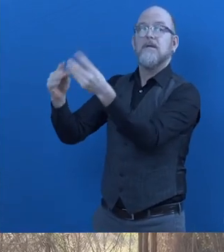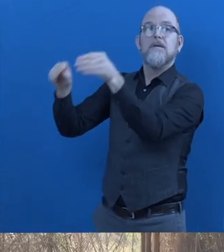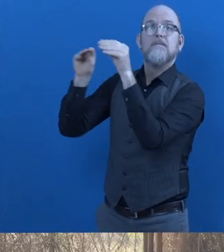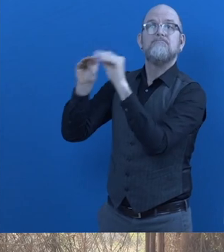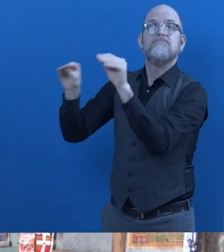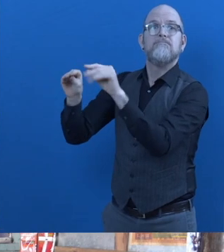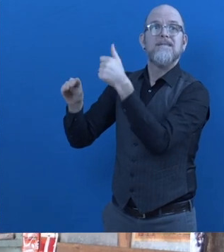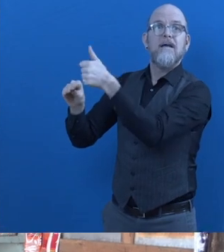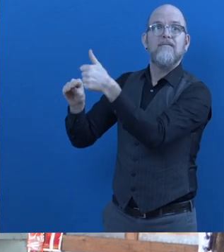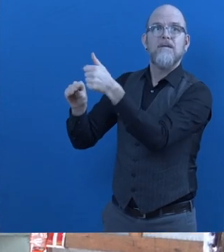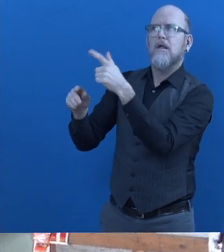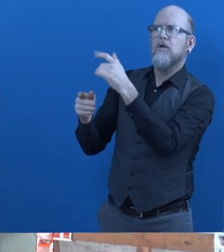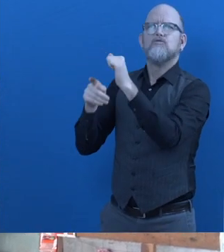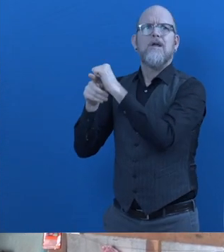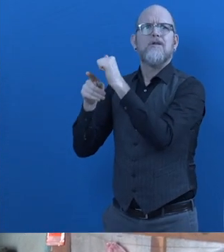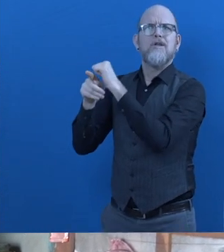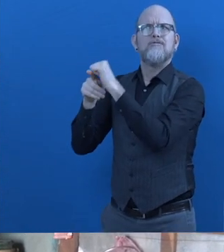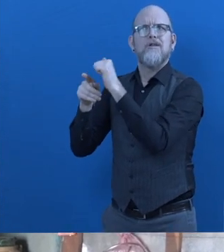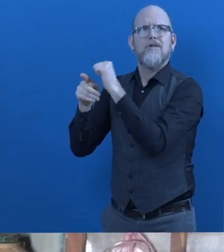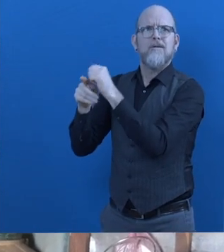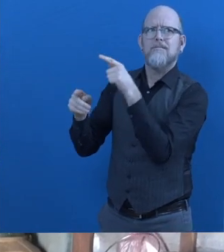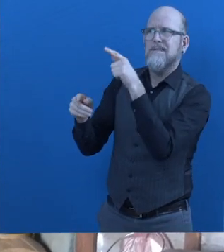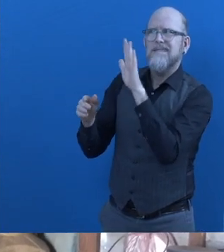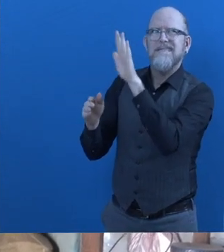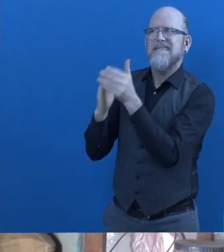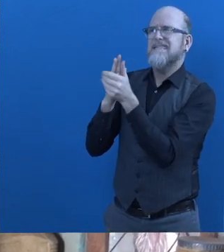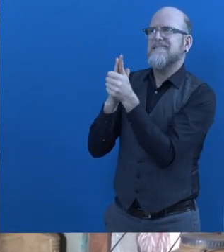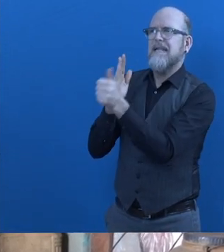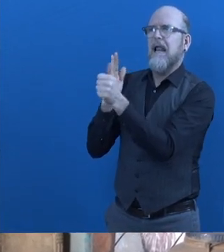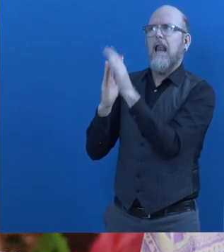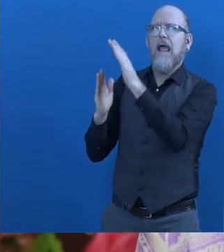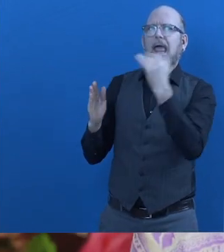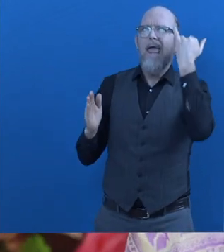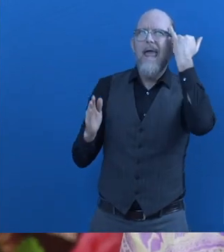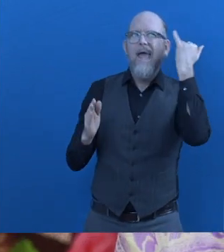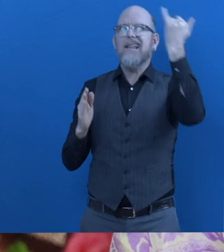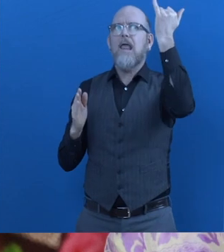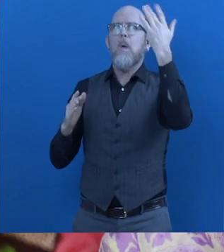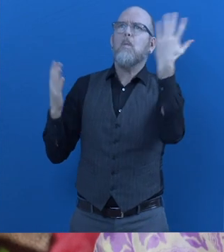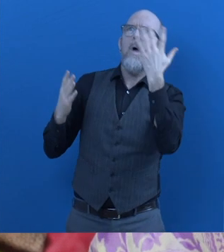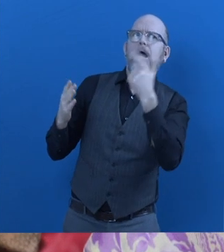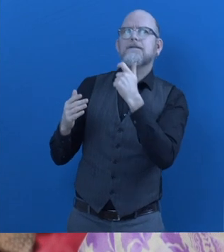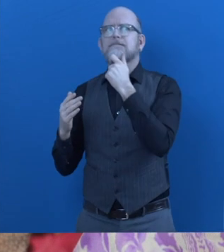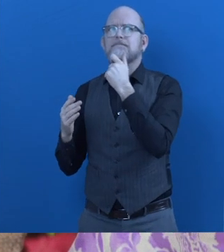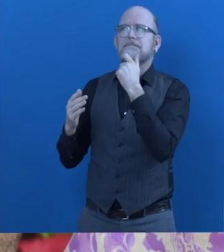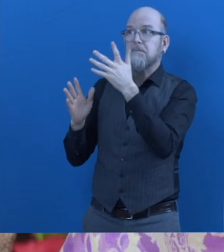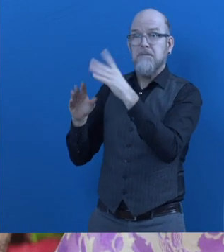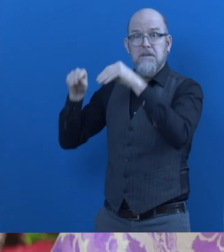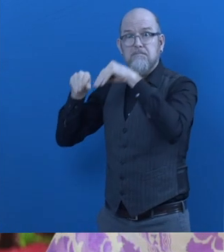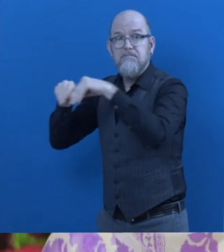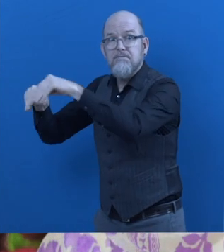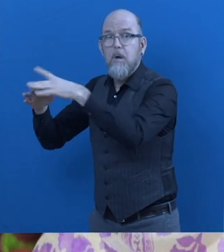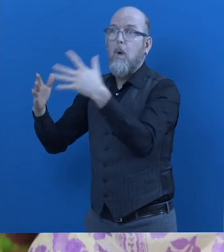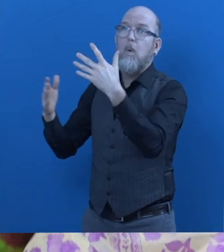and after getting this training they are having their ideas maybe for the farm sector for the